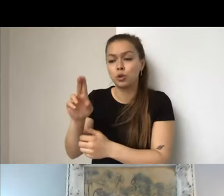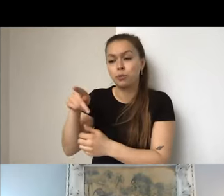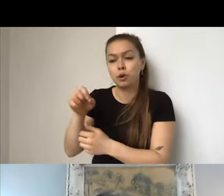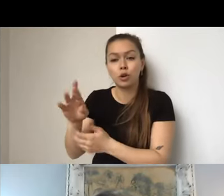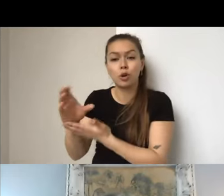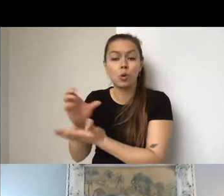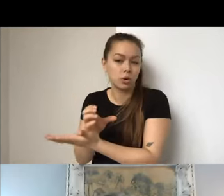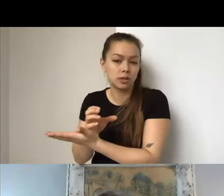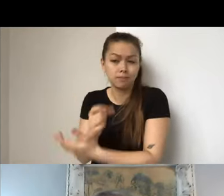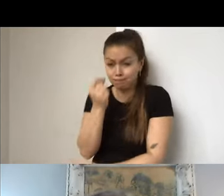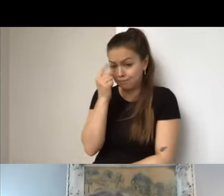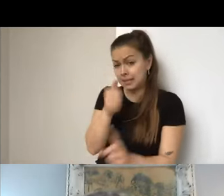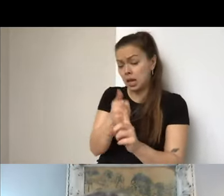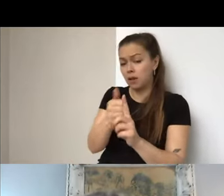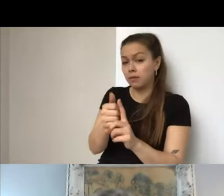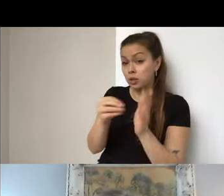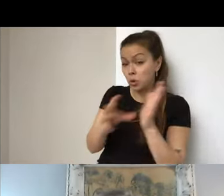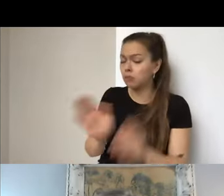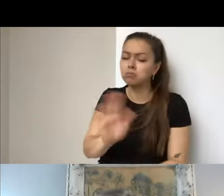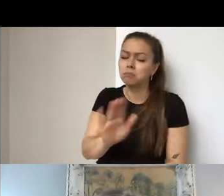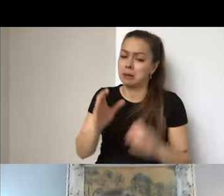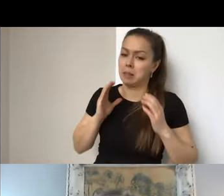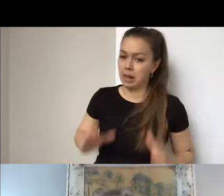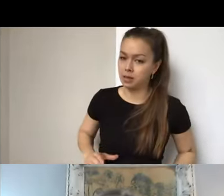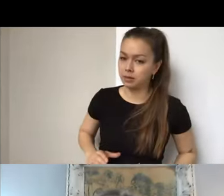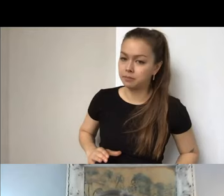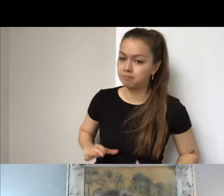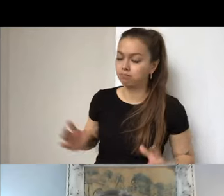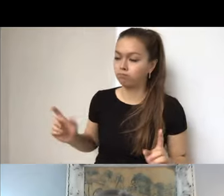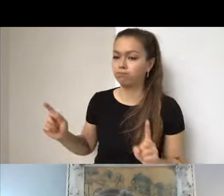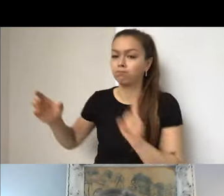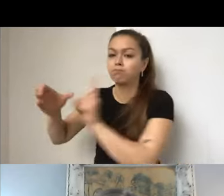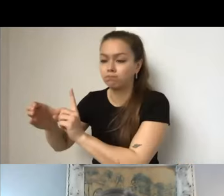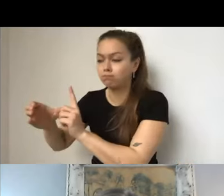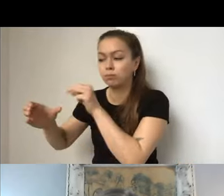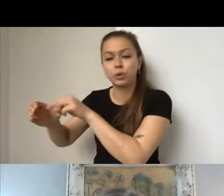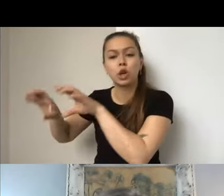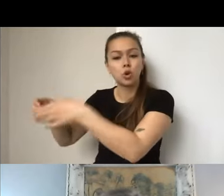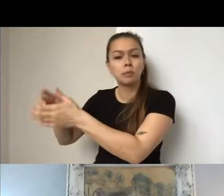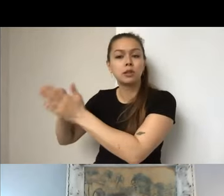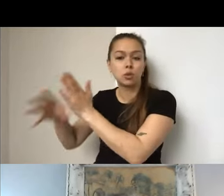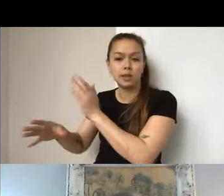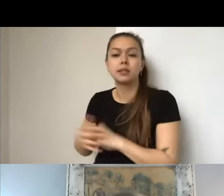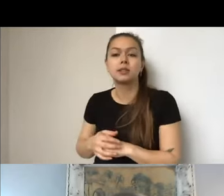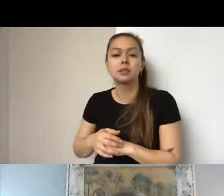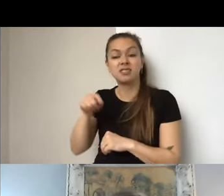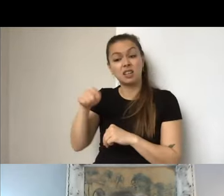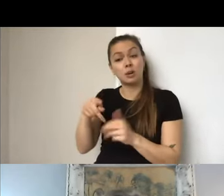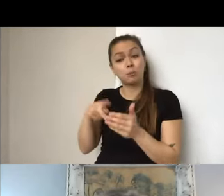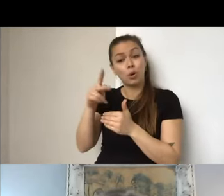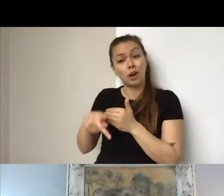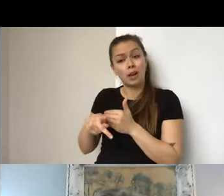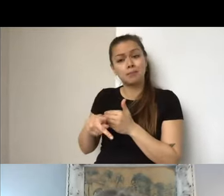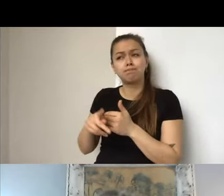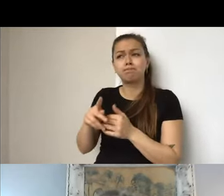Um, there will be about six or seven, um, projects from this grant program. So it's a